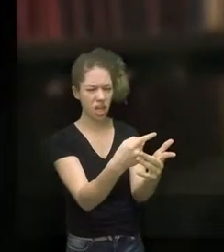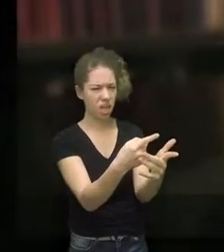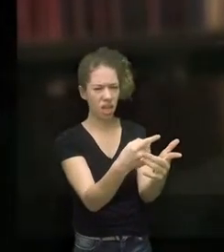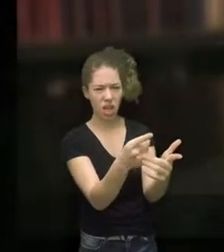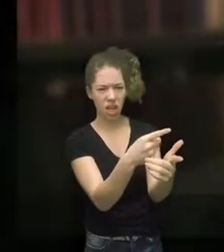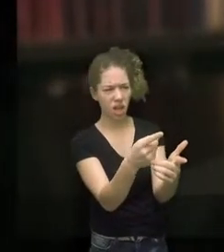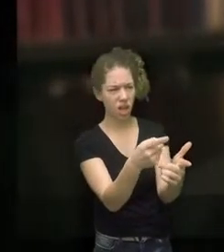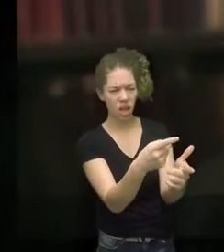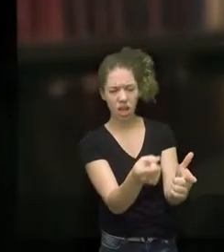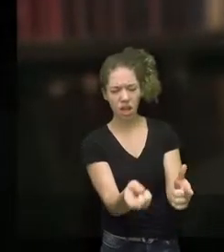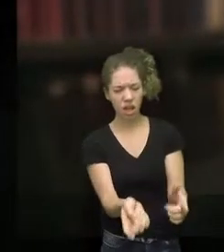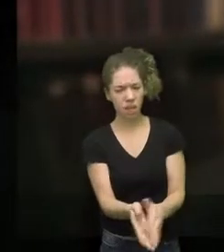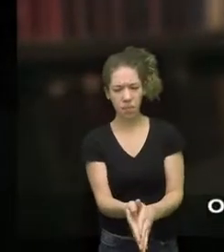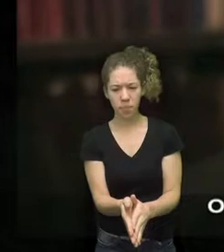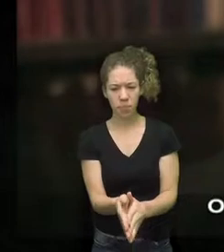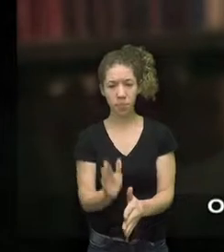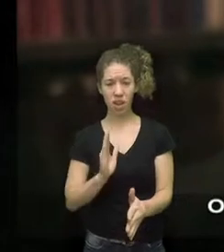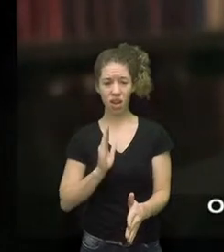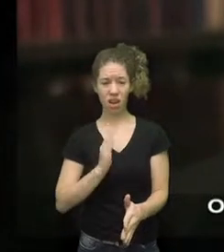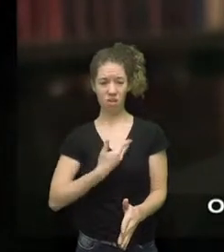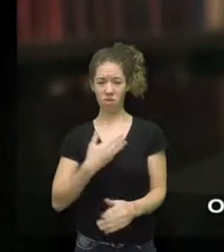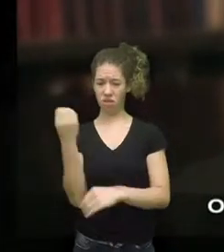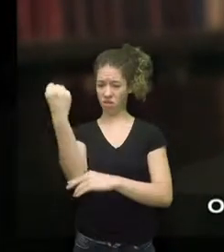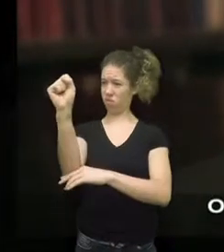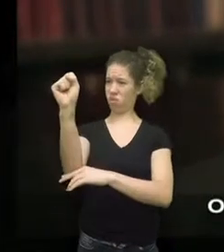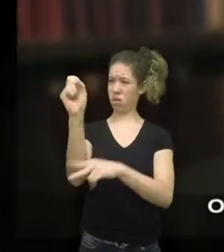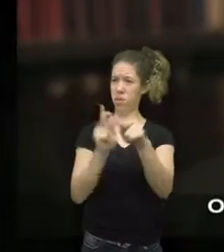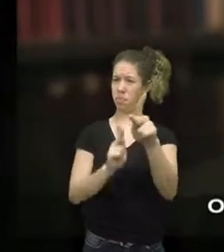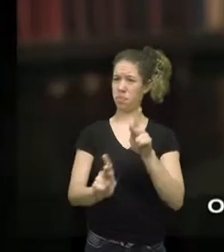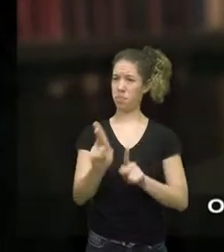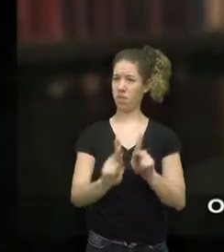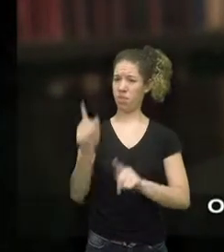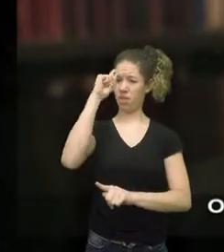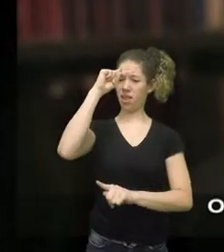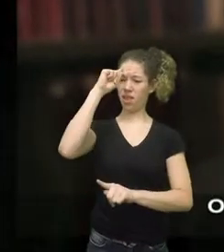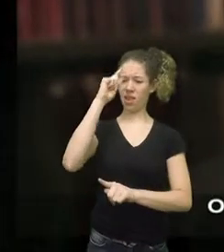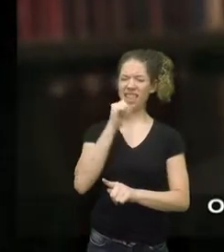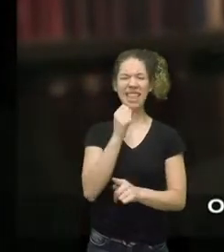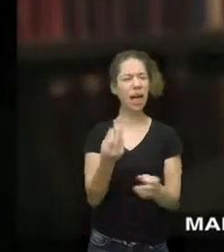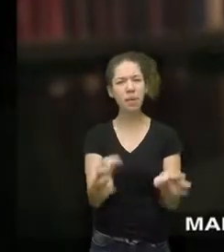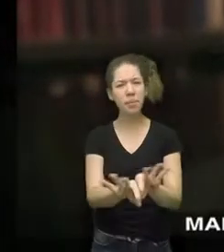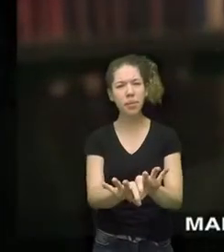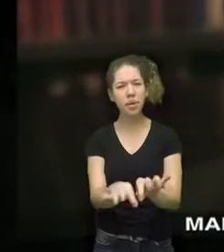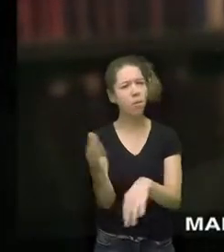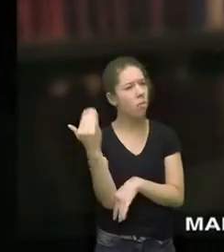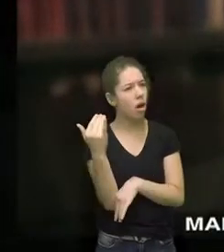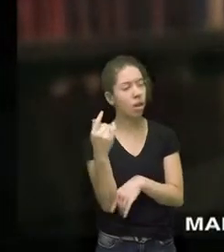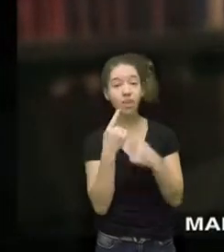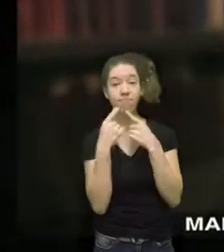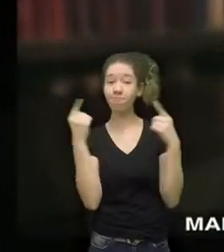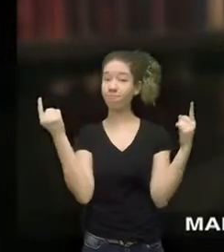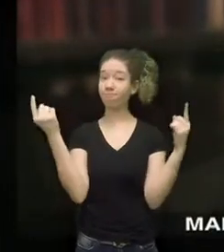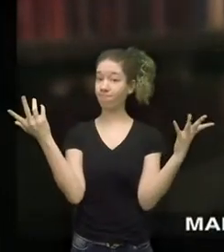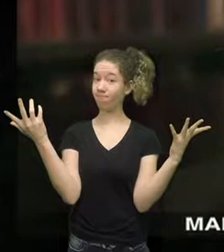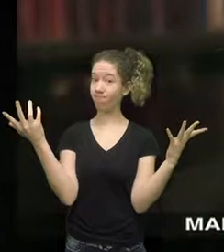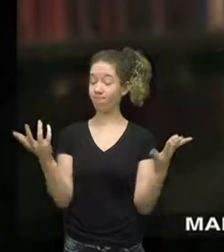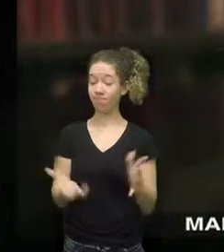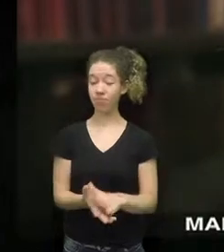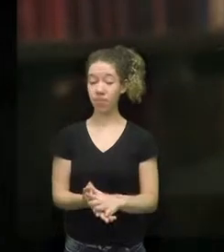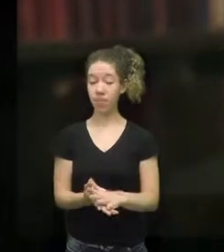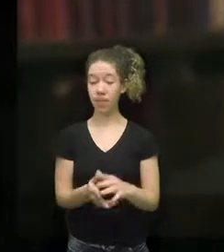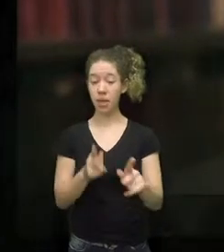that ultimately failed. Our revolution, I think, is underestimated mainly because it succeeded.